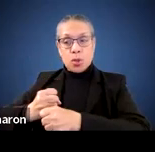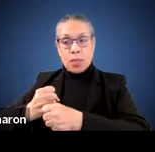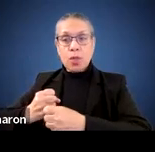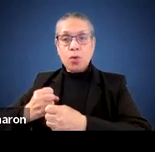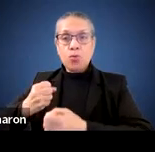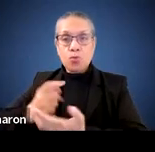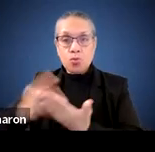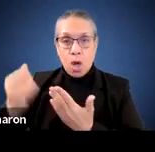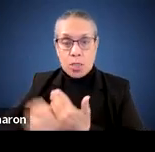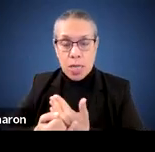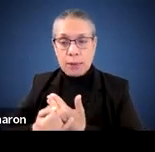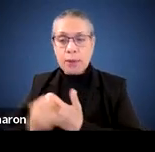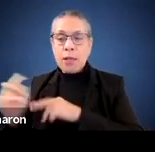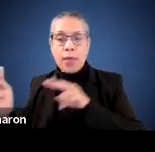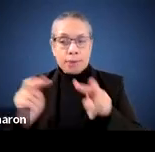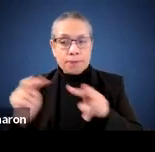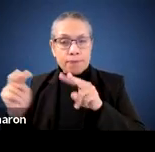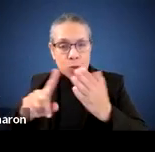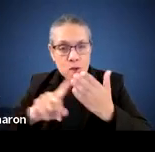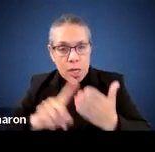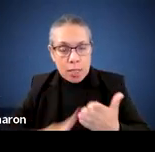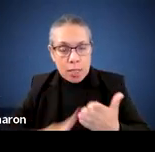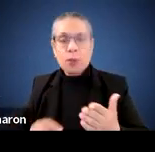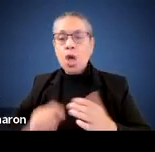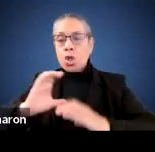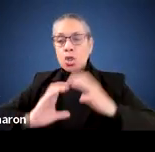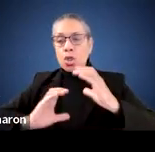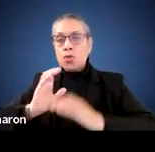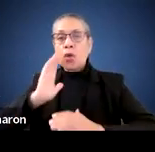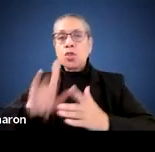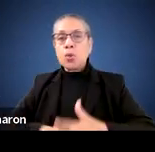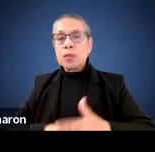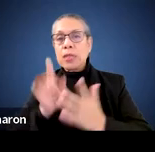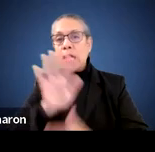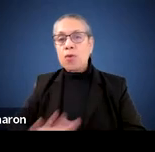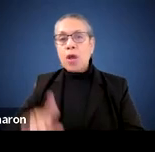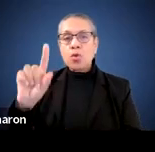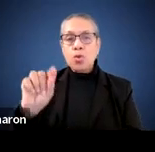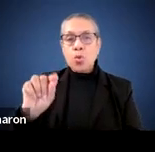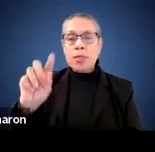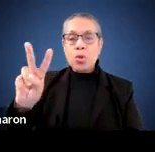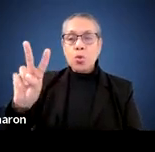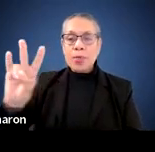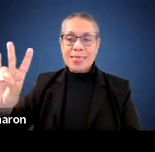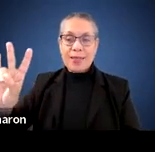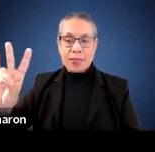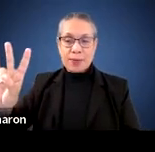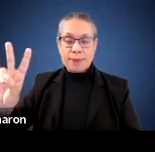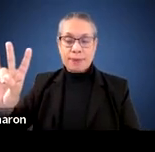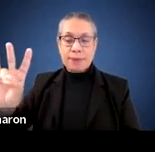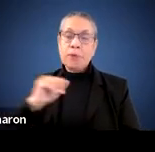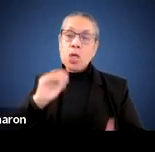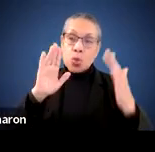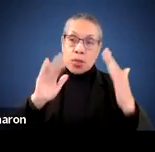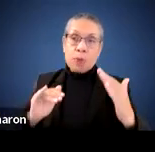check-ins during design, with construction likely starting in 2027. Anticipated